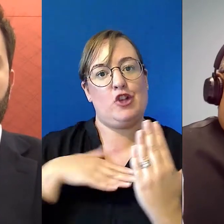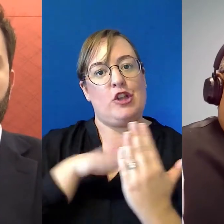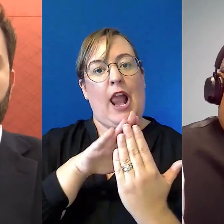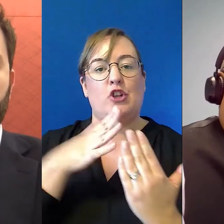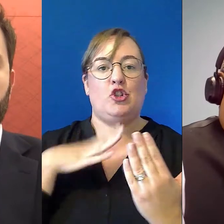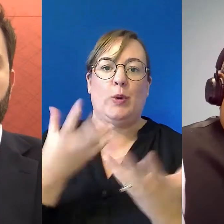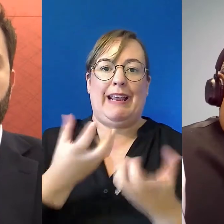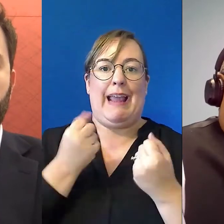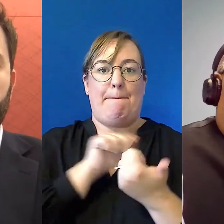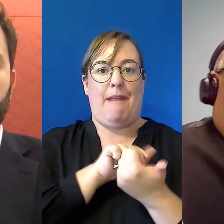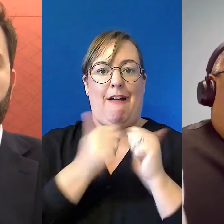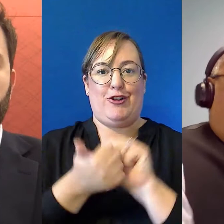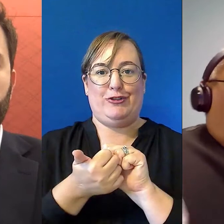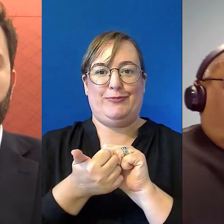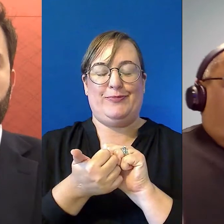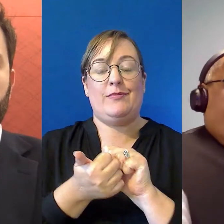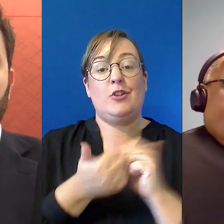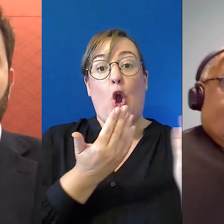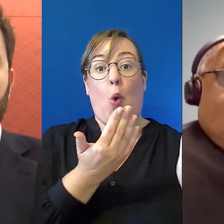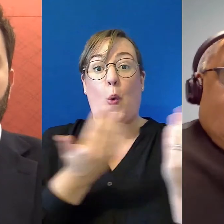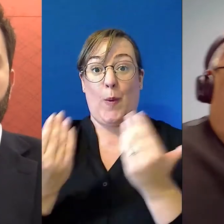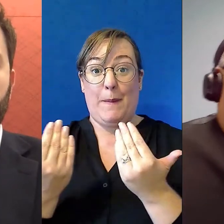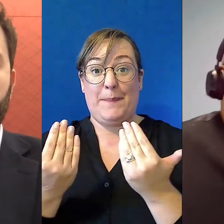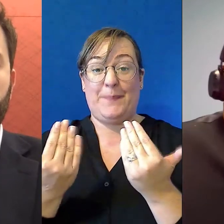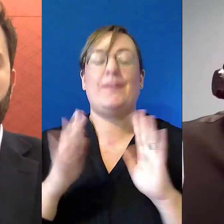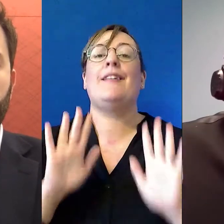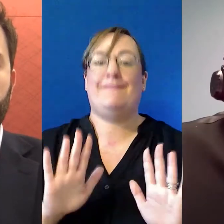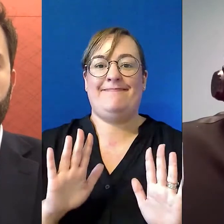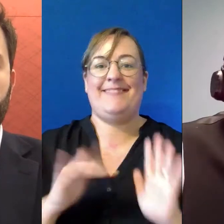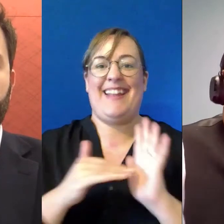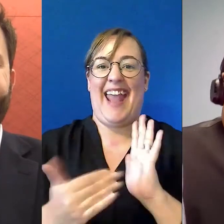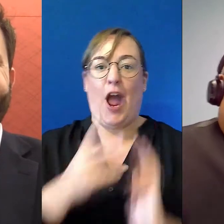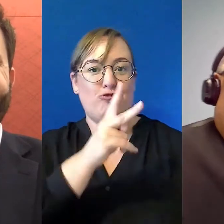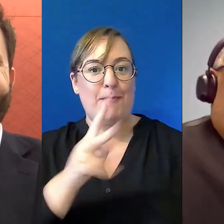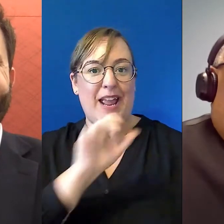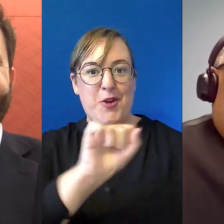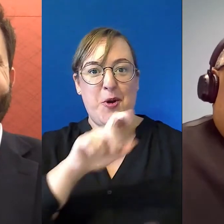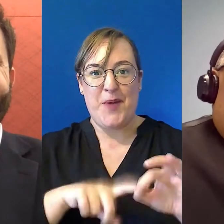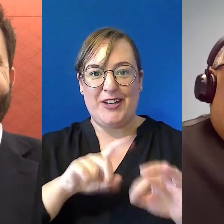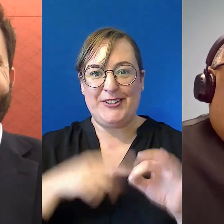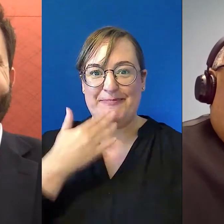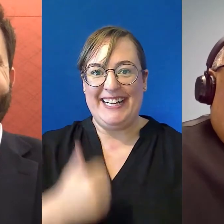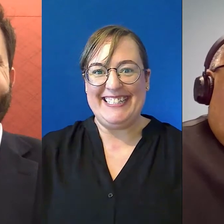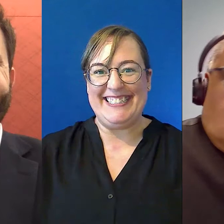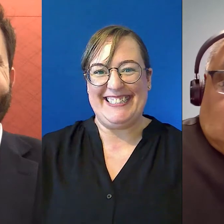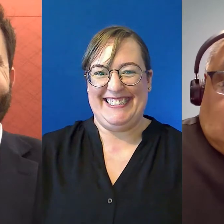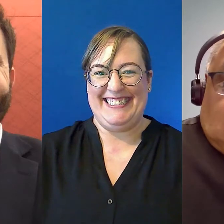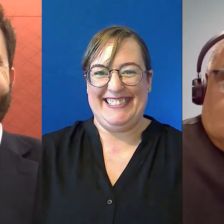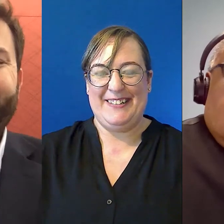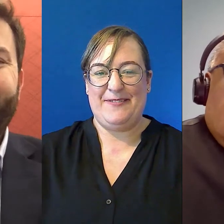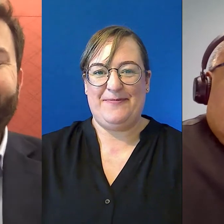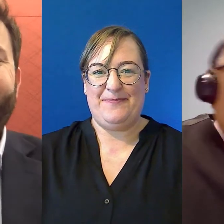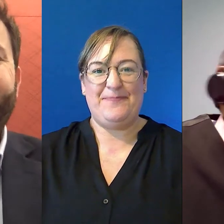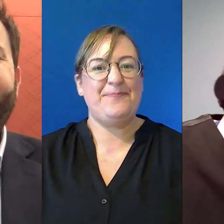Greetings to everybody. So with that done, okay, repeat the question. Thank you for